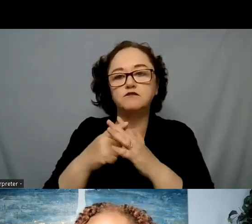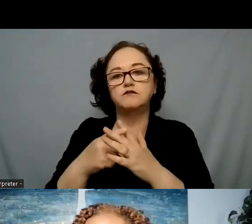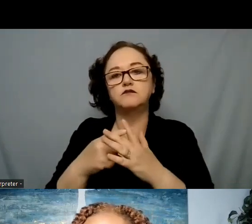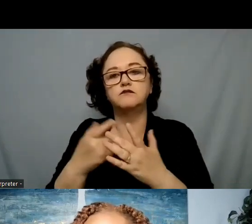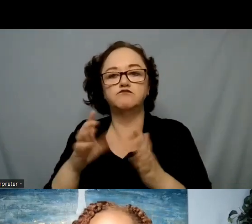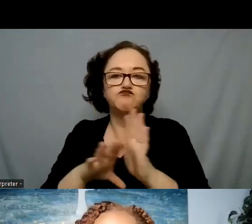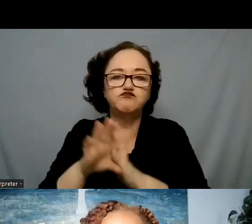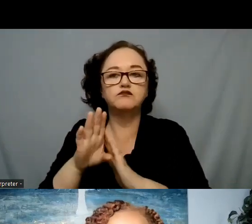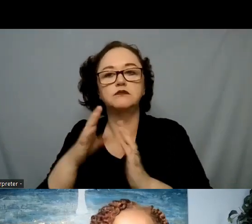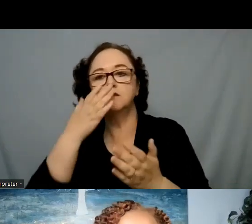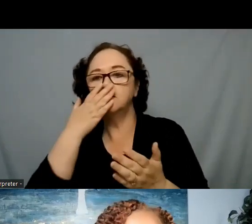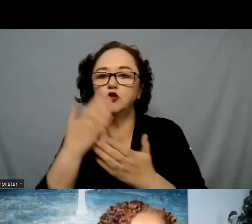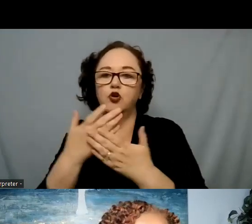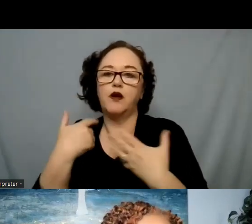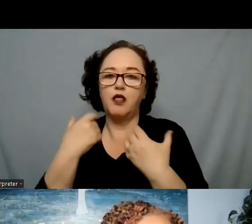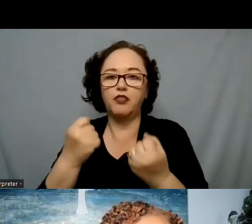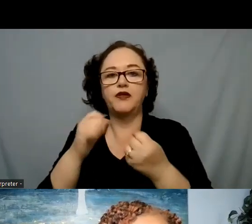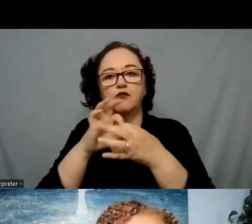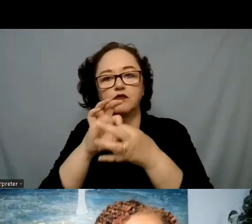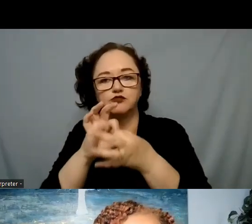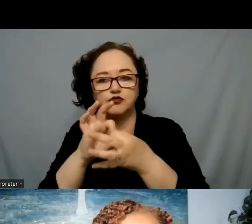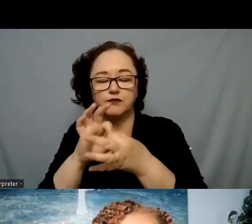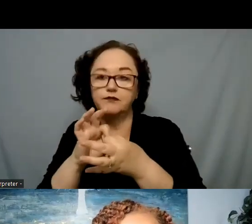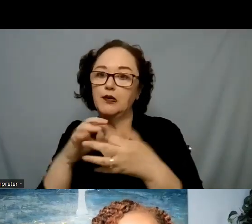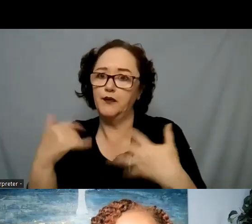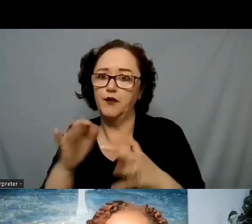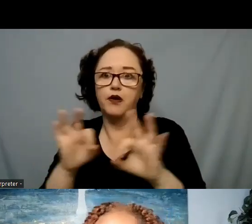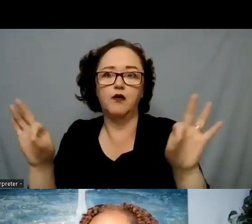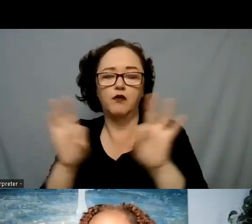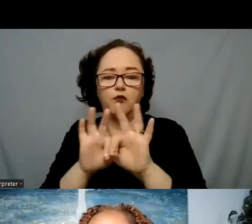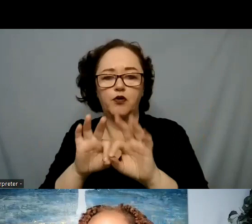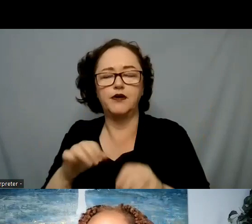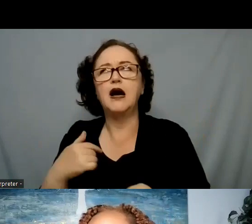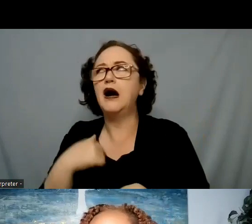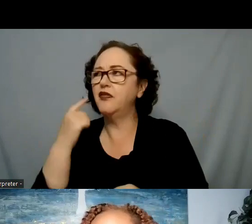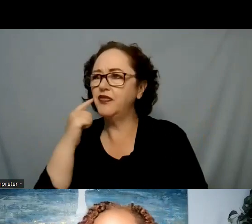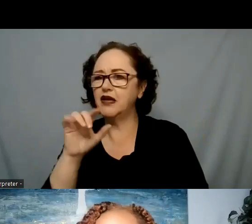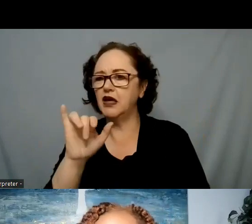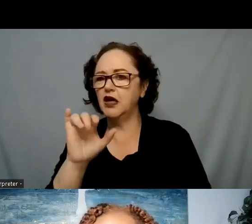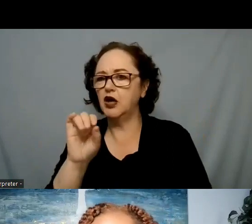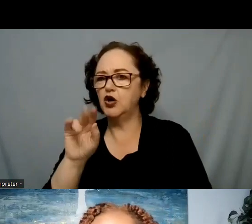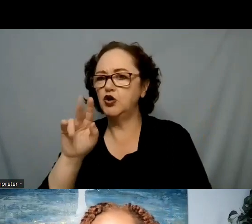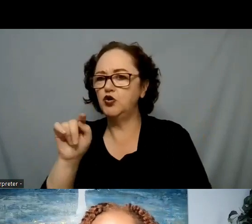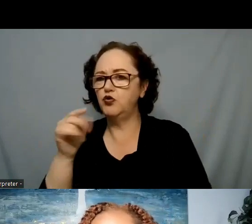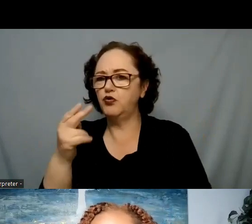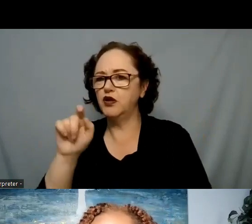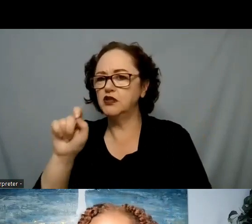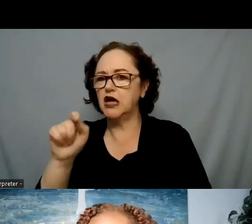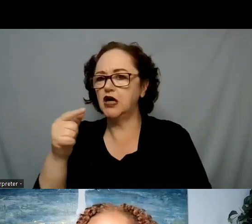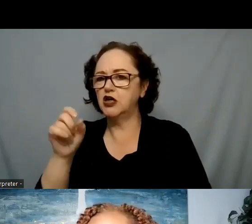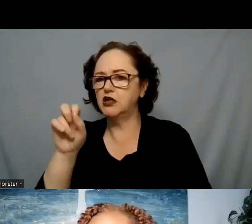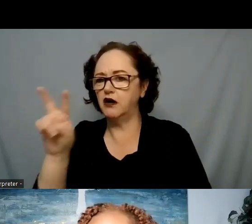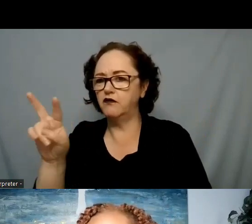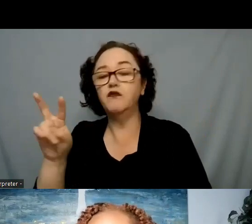important and at the I think it's youth.gov there are different videos if people are